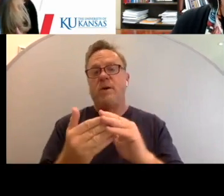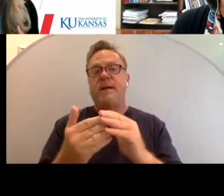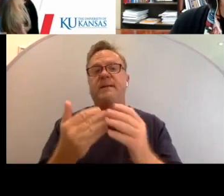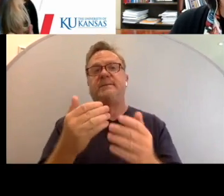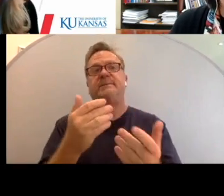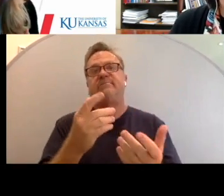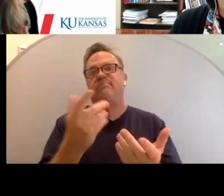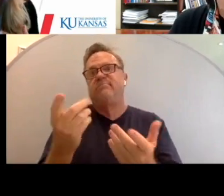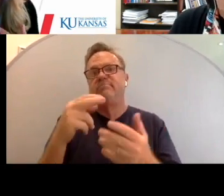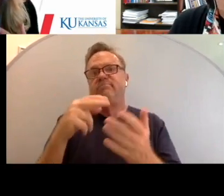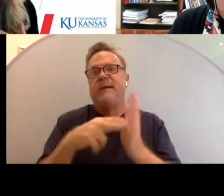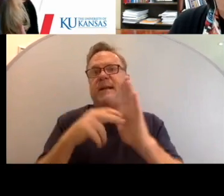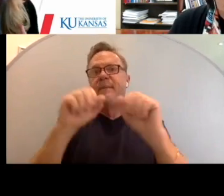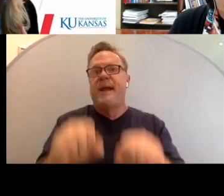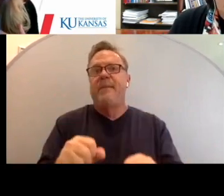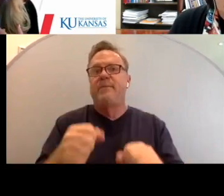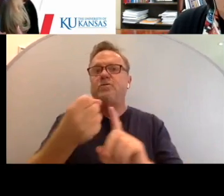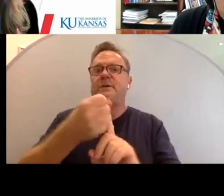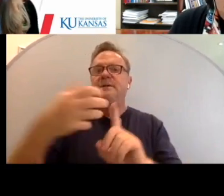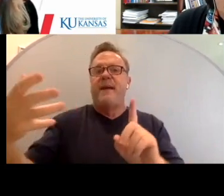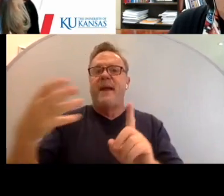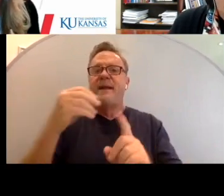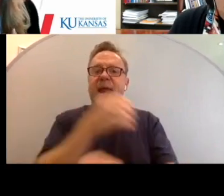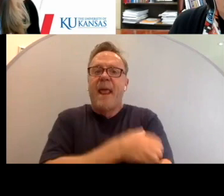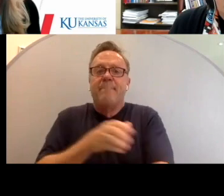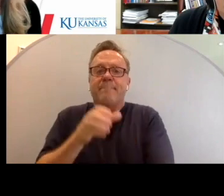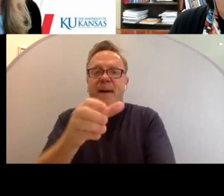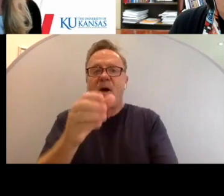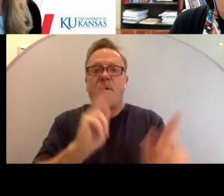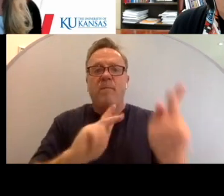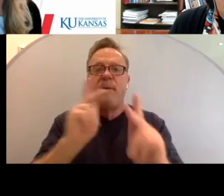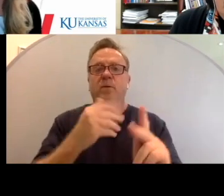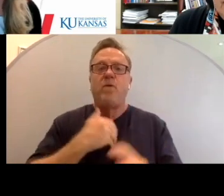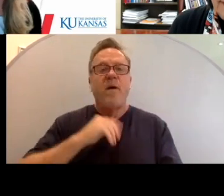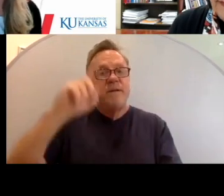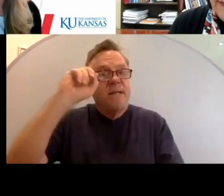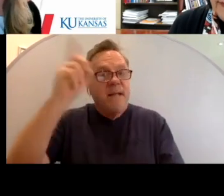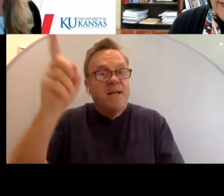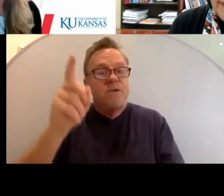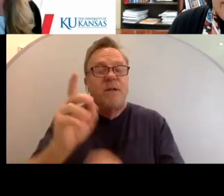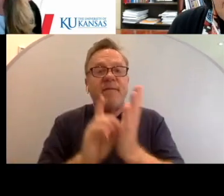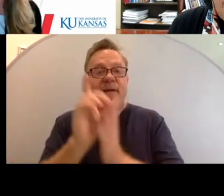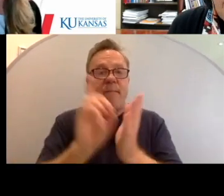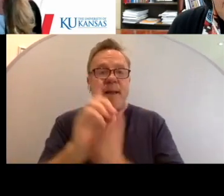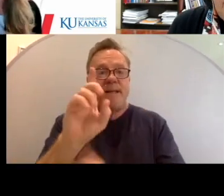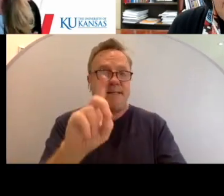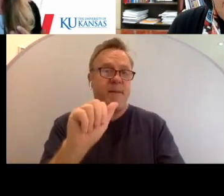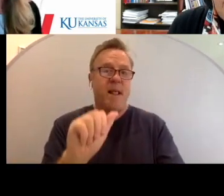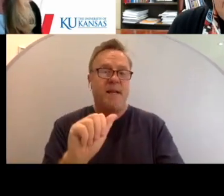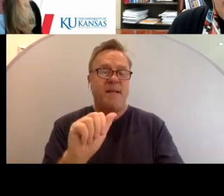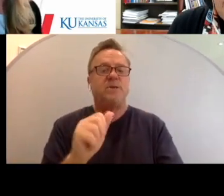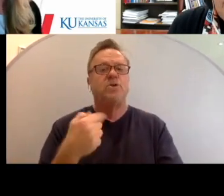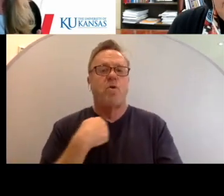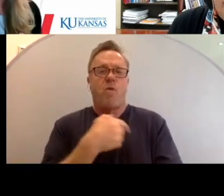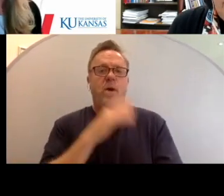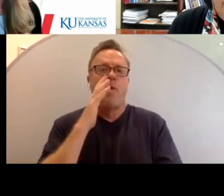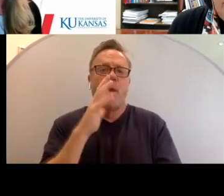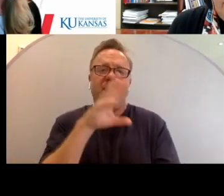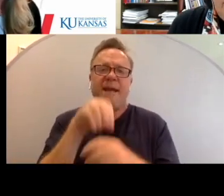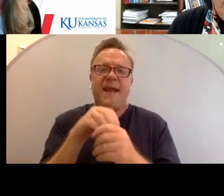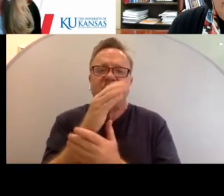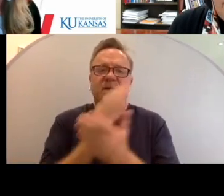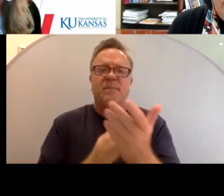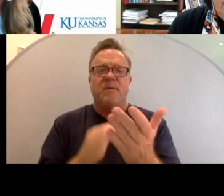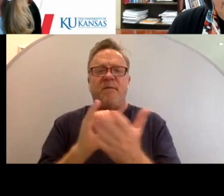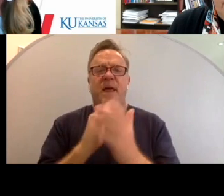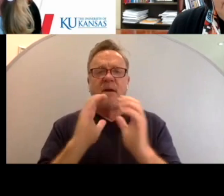being able to expand and empower individuals with intellectual and developmental disabilities. So we will engage in some of that